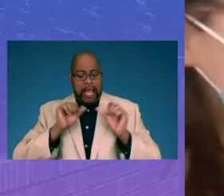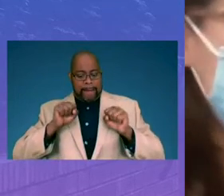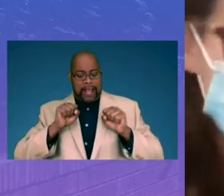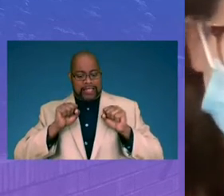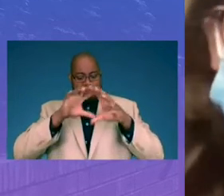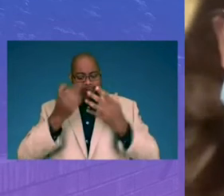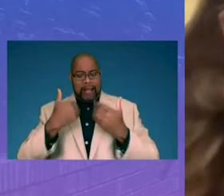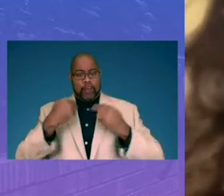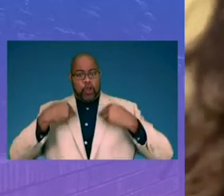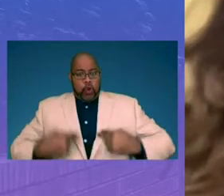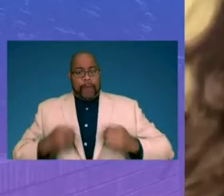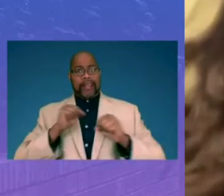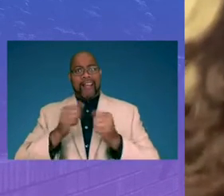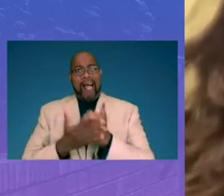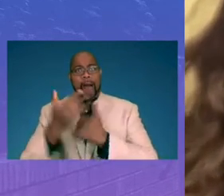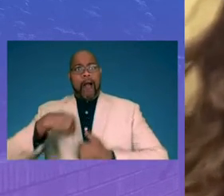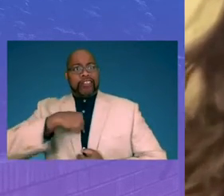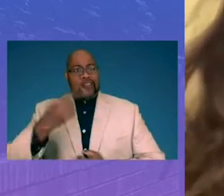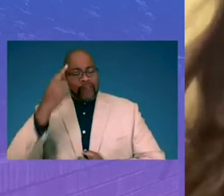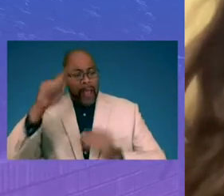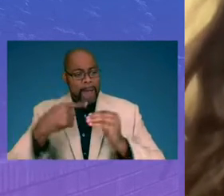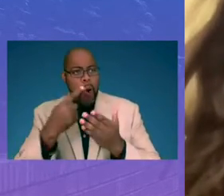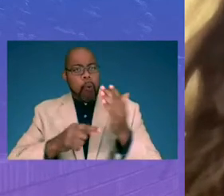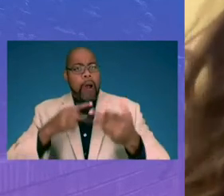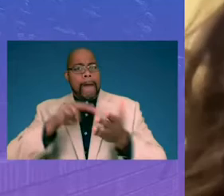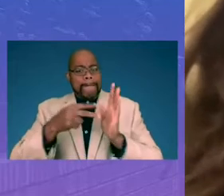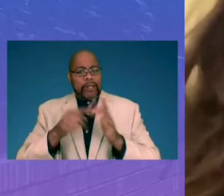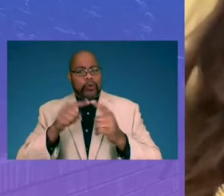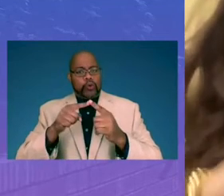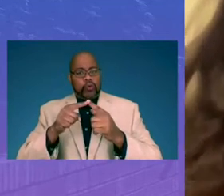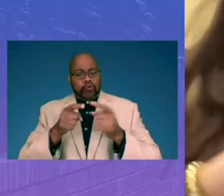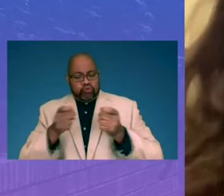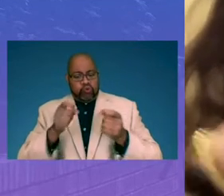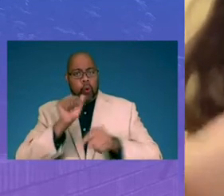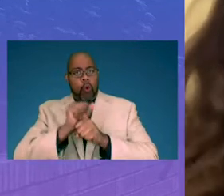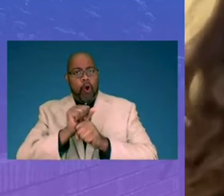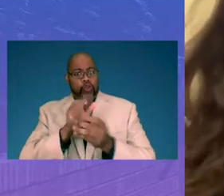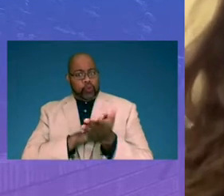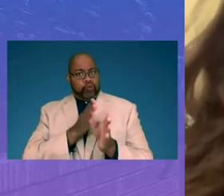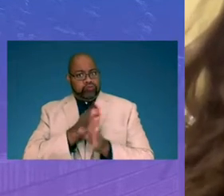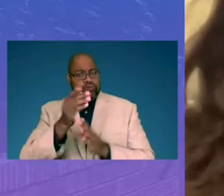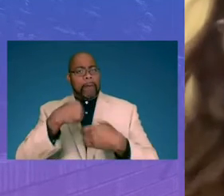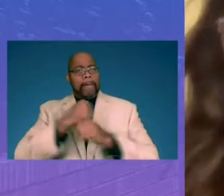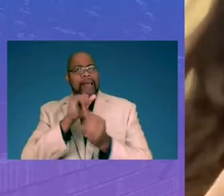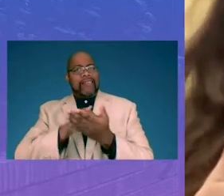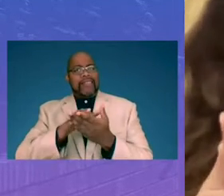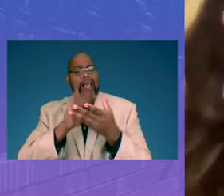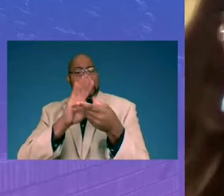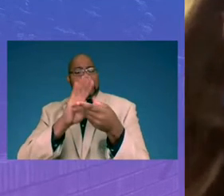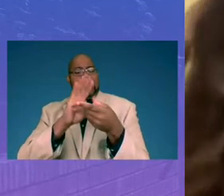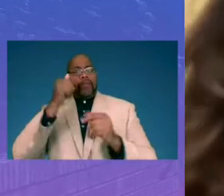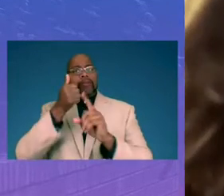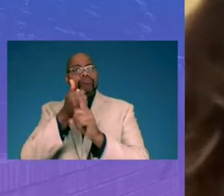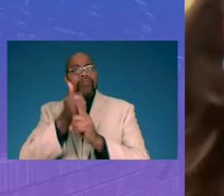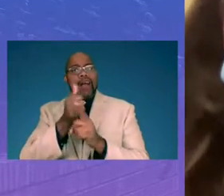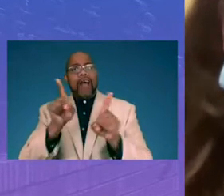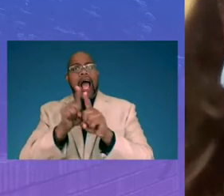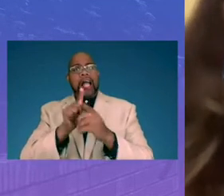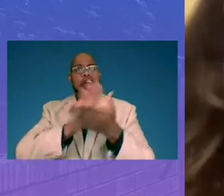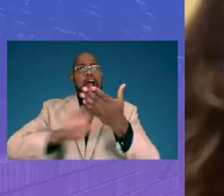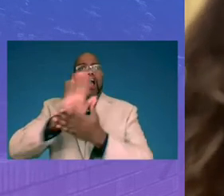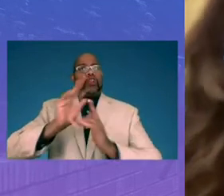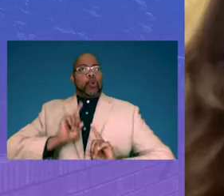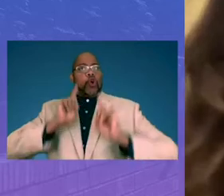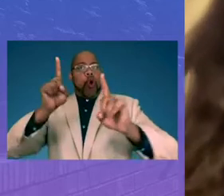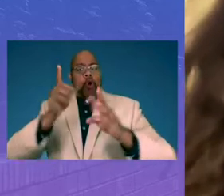who can help us think about what does it mean to drive the work academically for kids so that they create this narrative for themselves as college-going and career-ready.